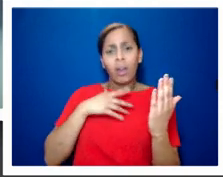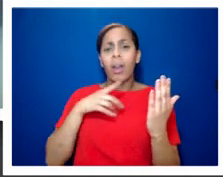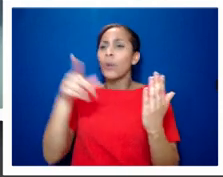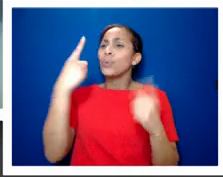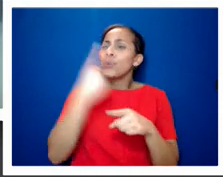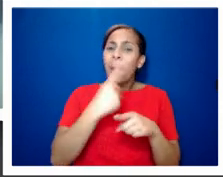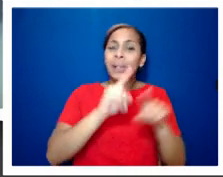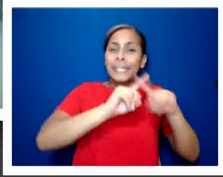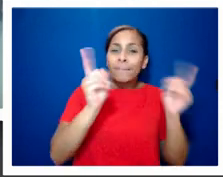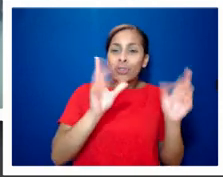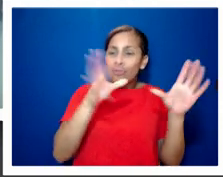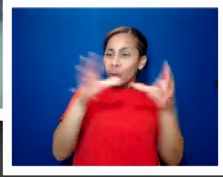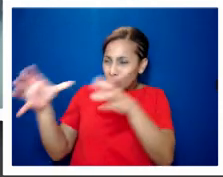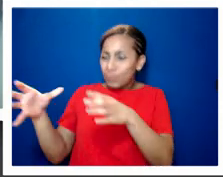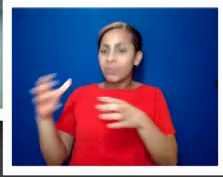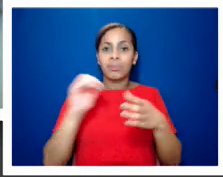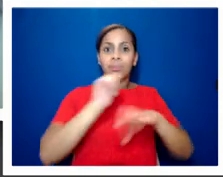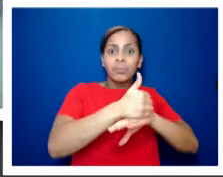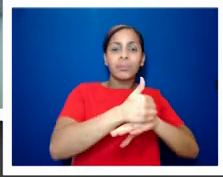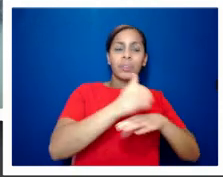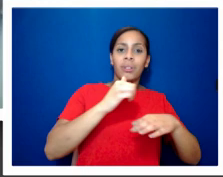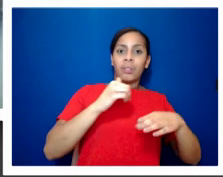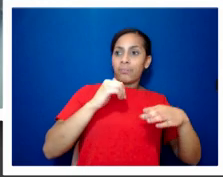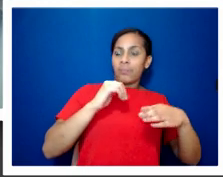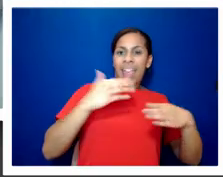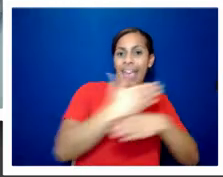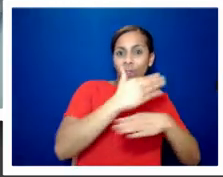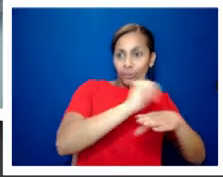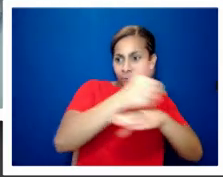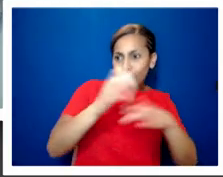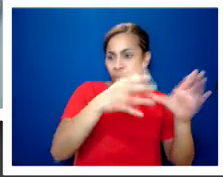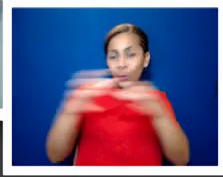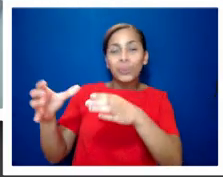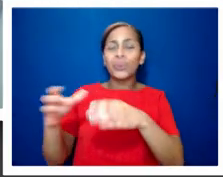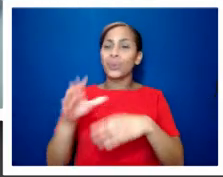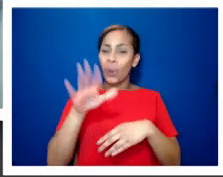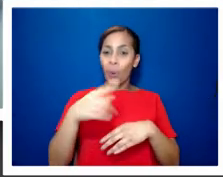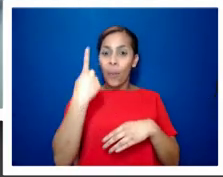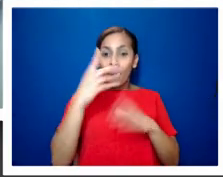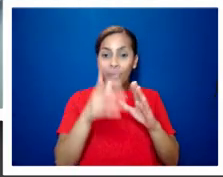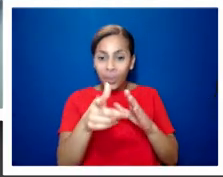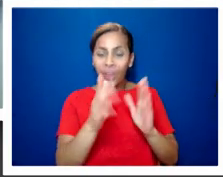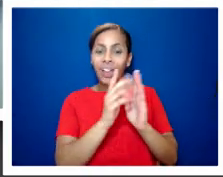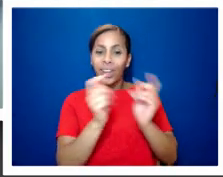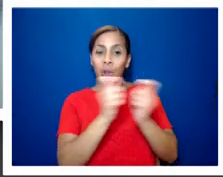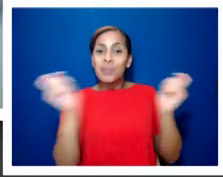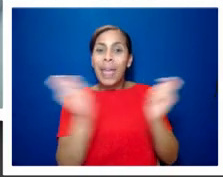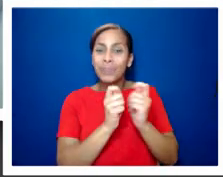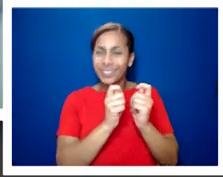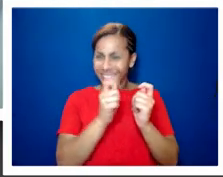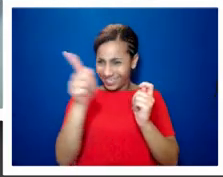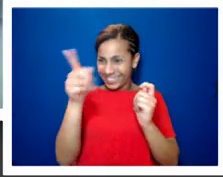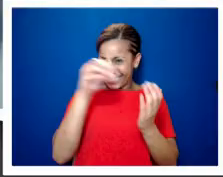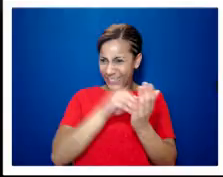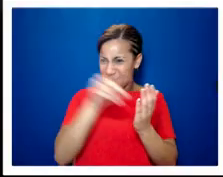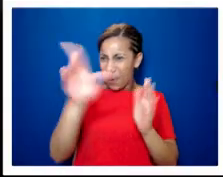coming together and forming actions i actually um today ordered up one of the um newspapers that you reference in the book which i don't know if you can